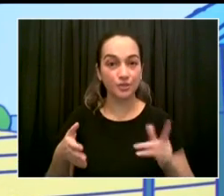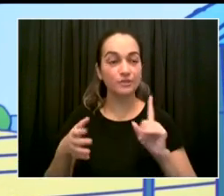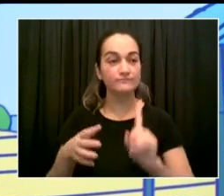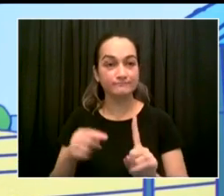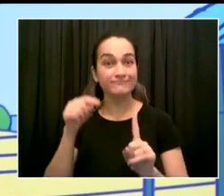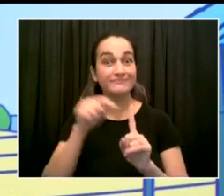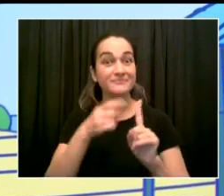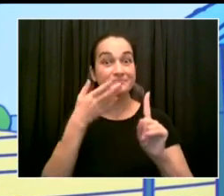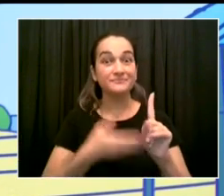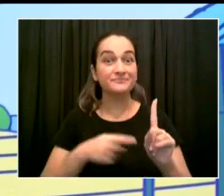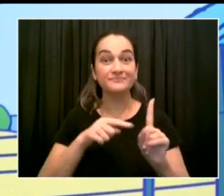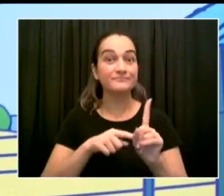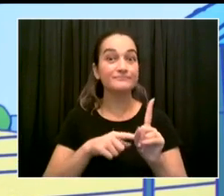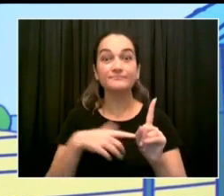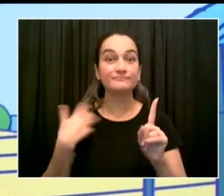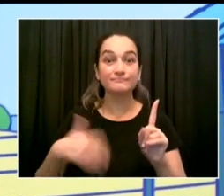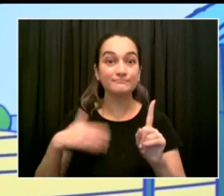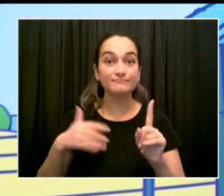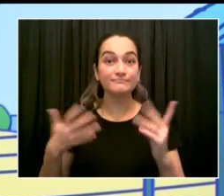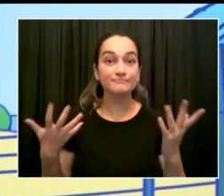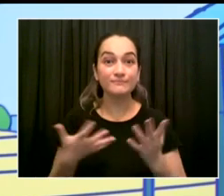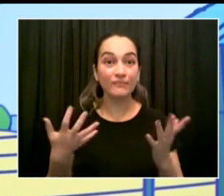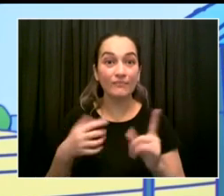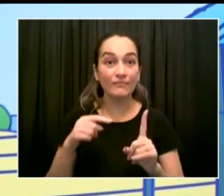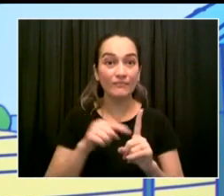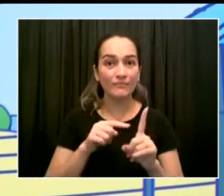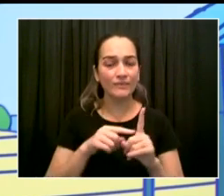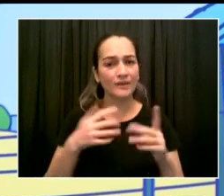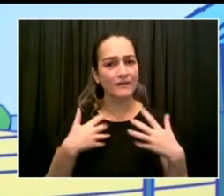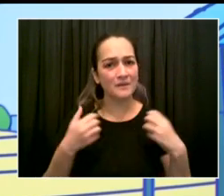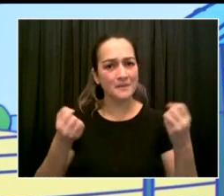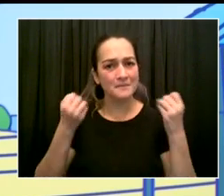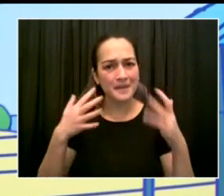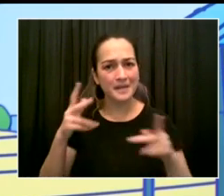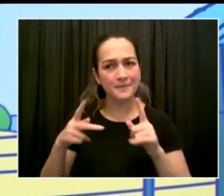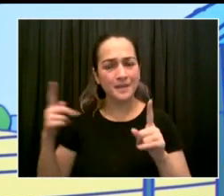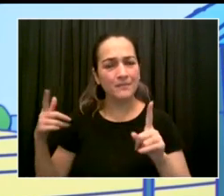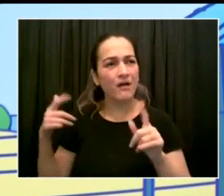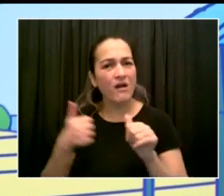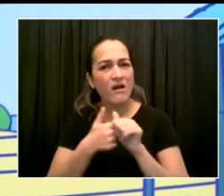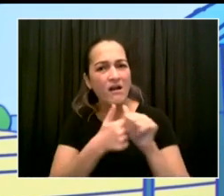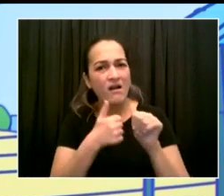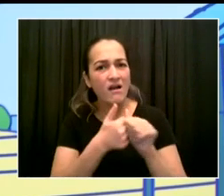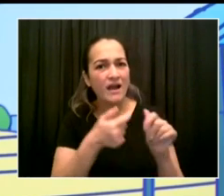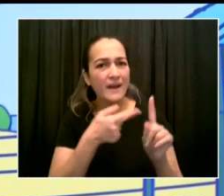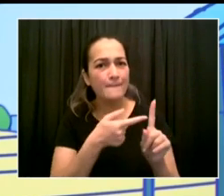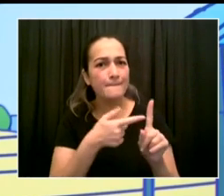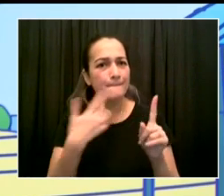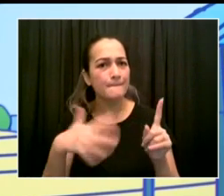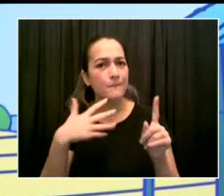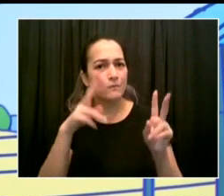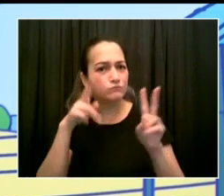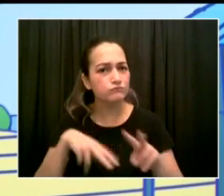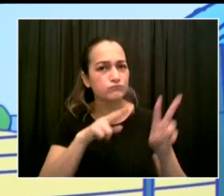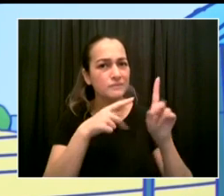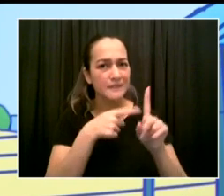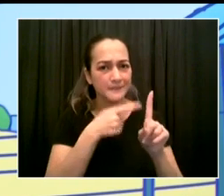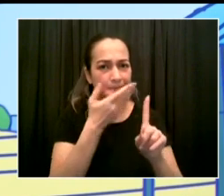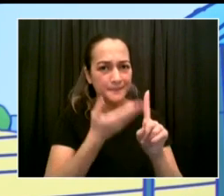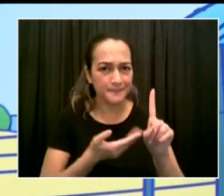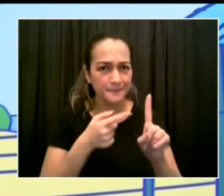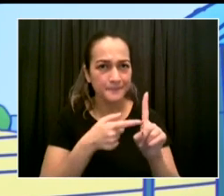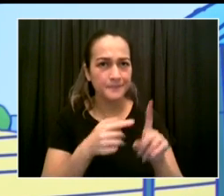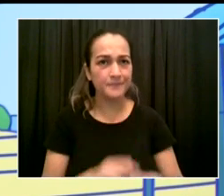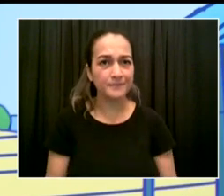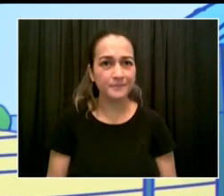house of worship in New York City. And it is a stunning place to visit. I've been honored to worship with everyone at the Christian Cultural Center. And